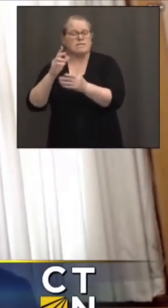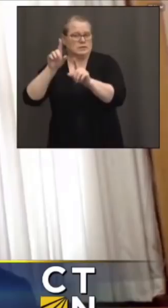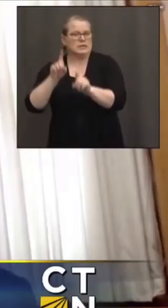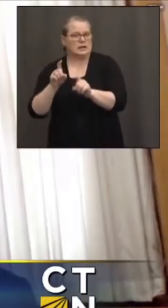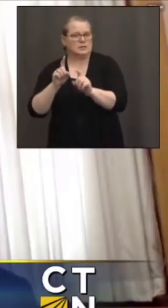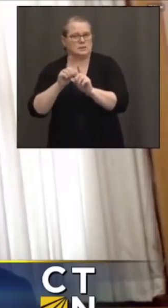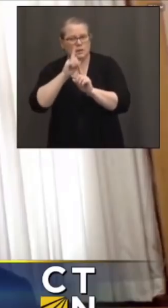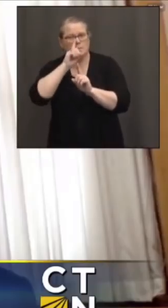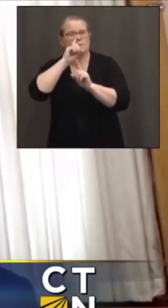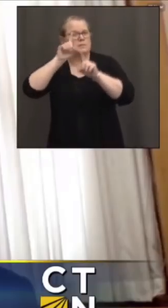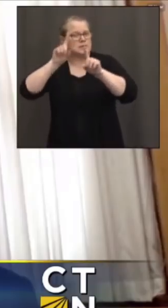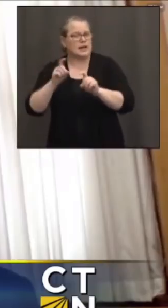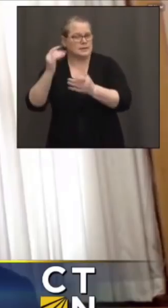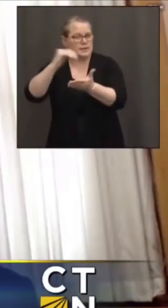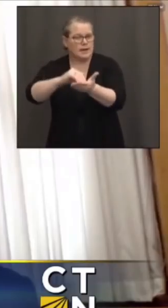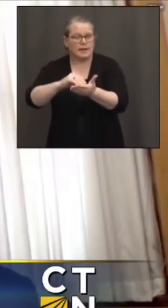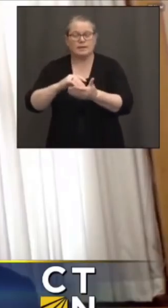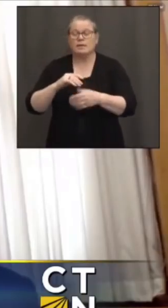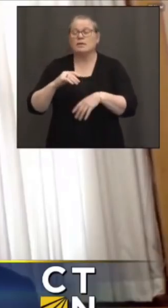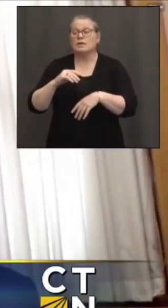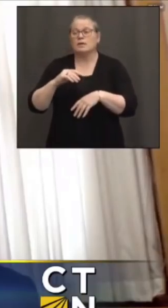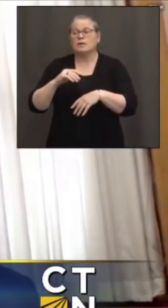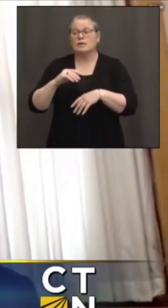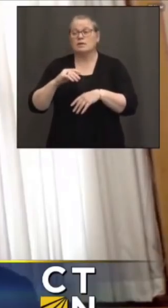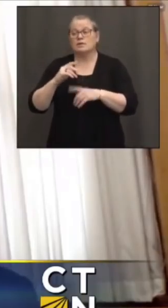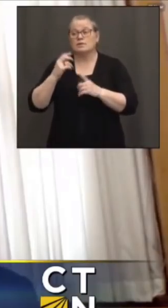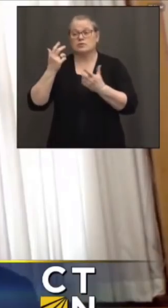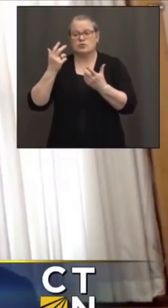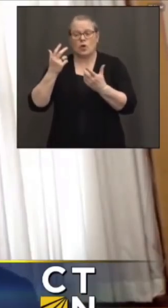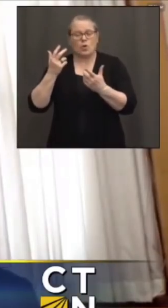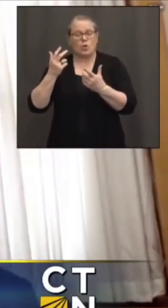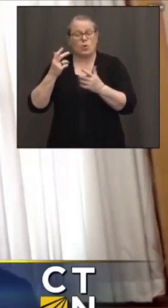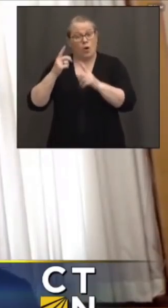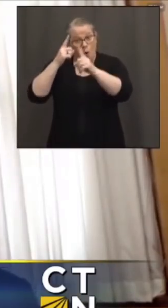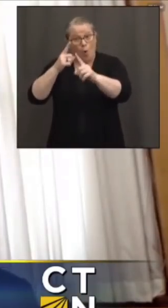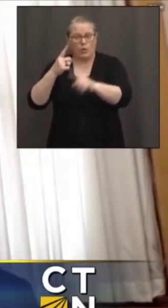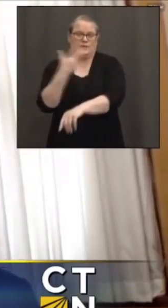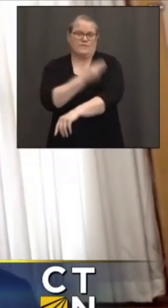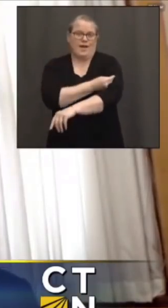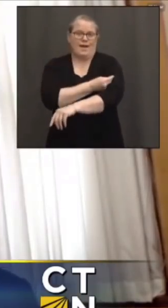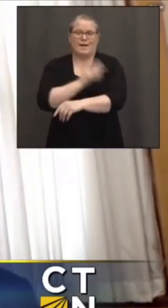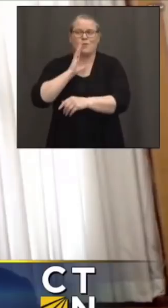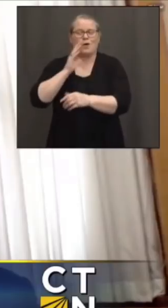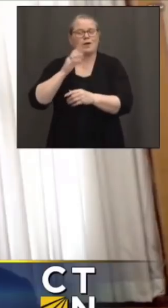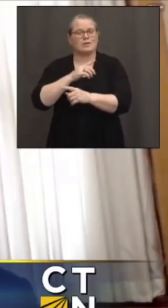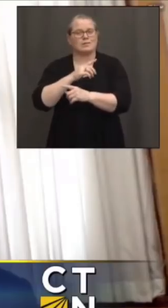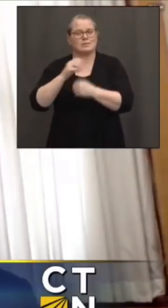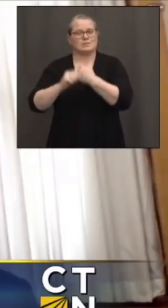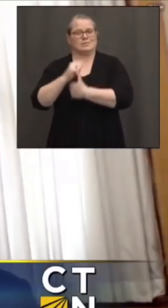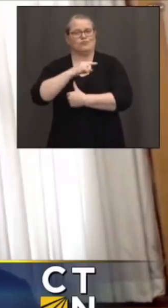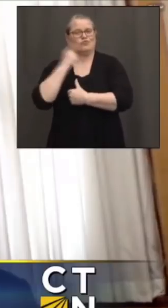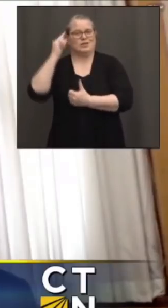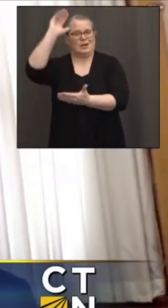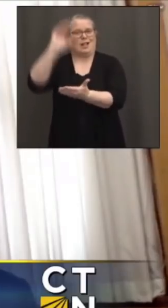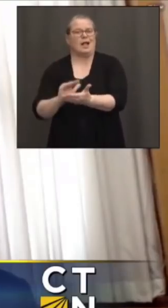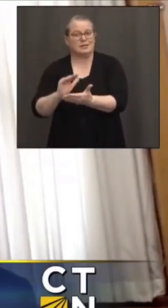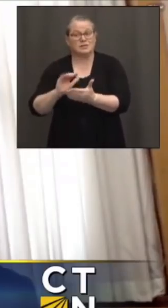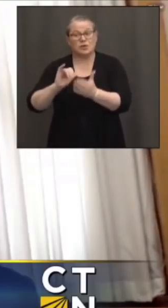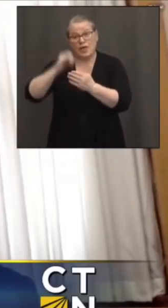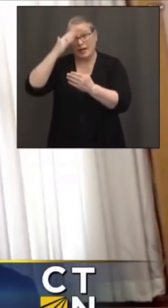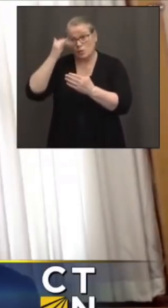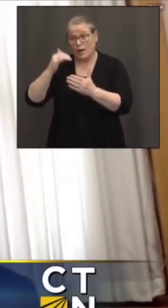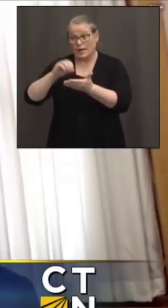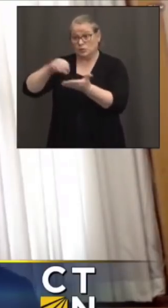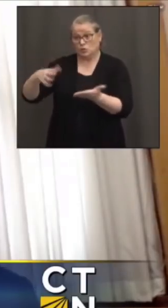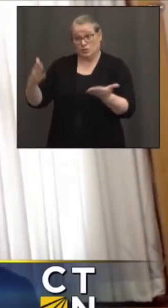That helps alleviate a lot of the risk. And that's why we're focused on trying to get college students vaccinated in as high numbers as possible while they're still living in their